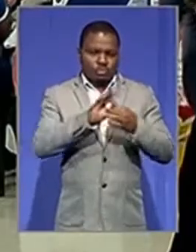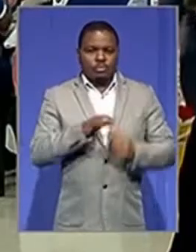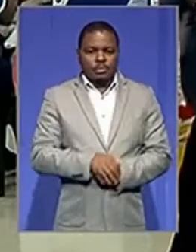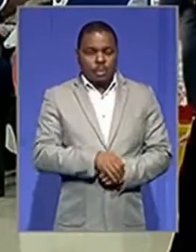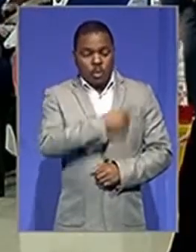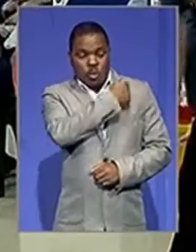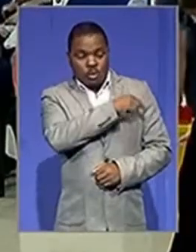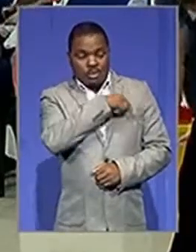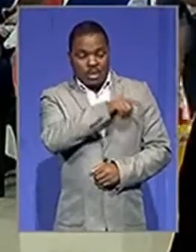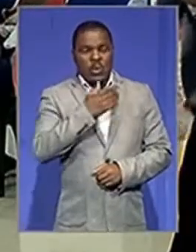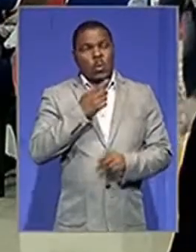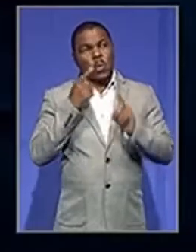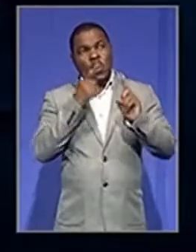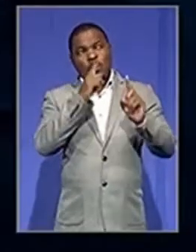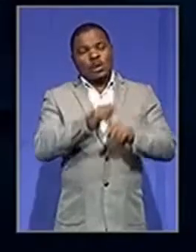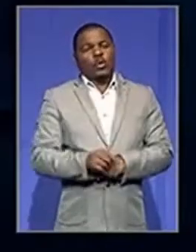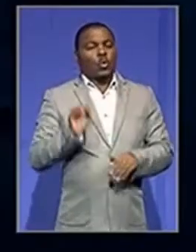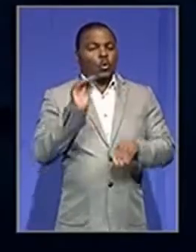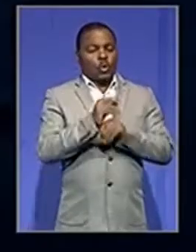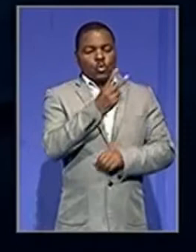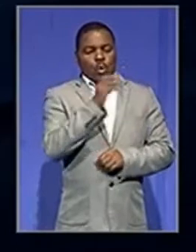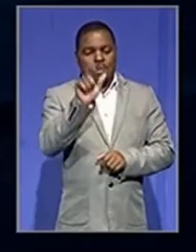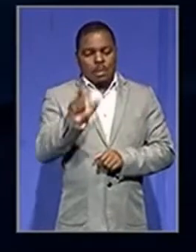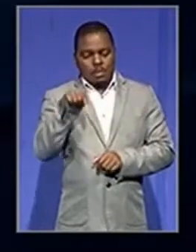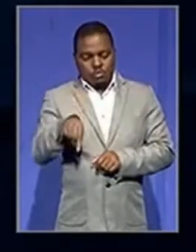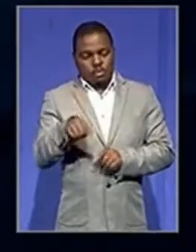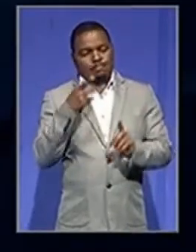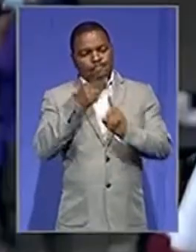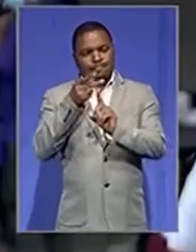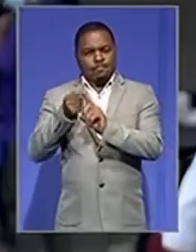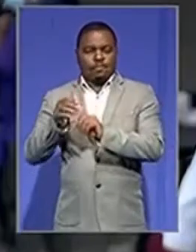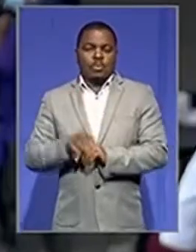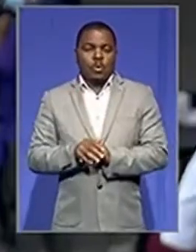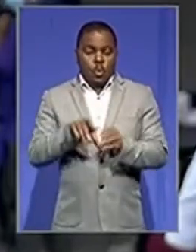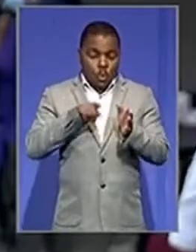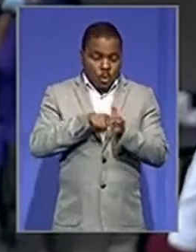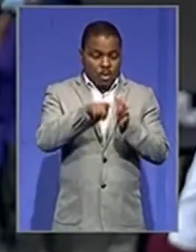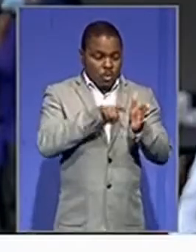to hospital. We to the hospital for while. We need